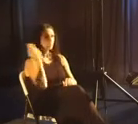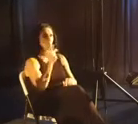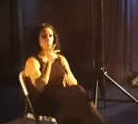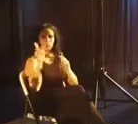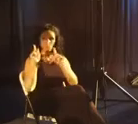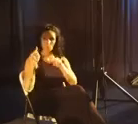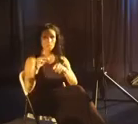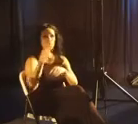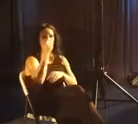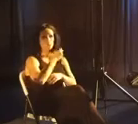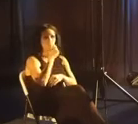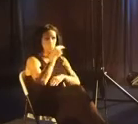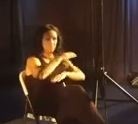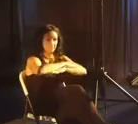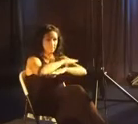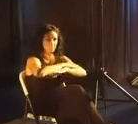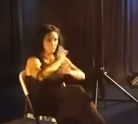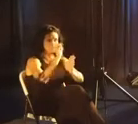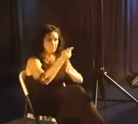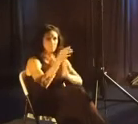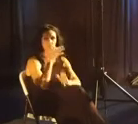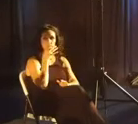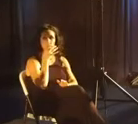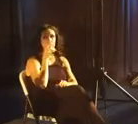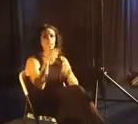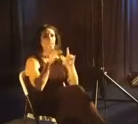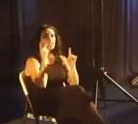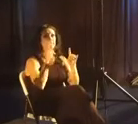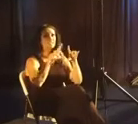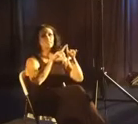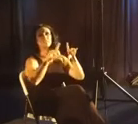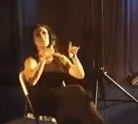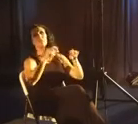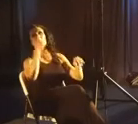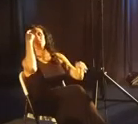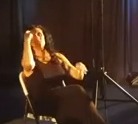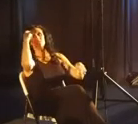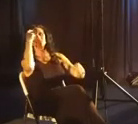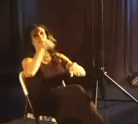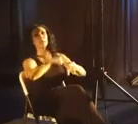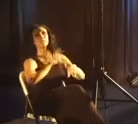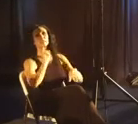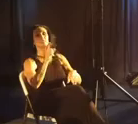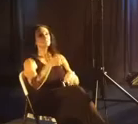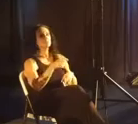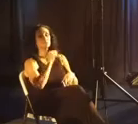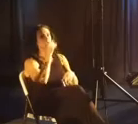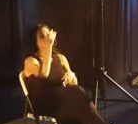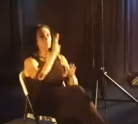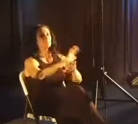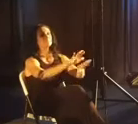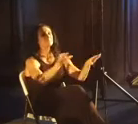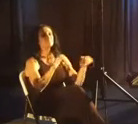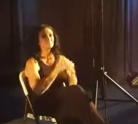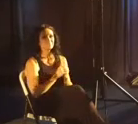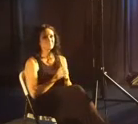we're going to come to this communion table in just a minute. Again, I can't see the clock. I have no idea what time it is. Don't tell me.